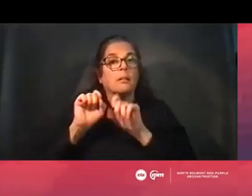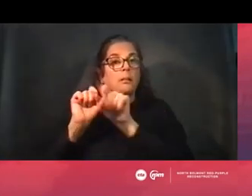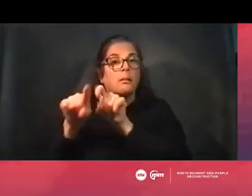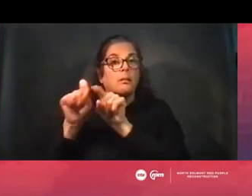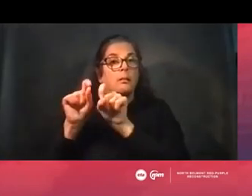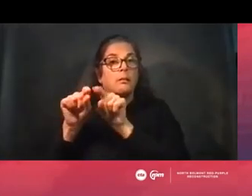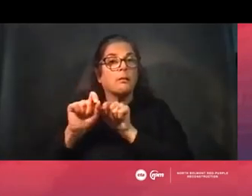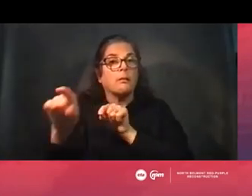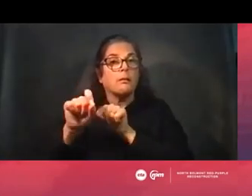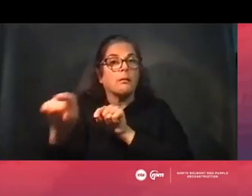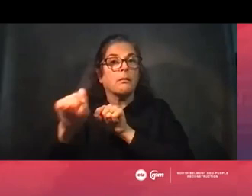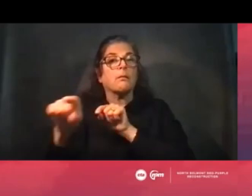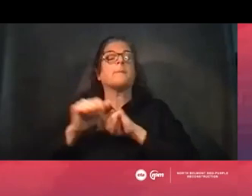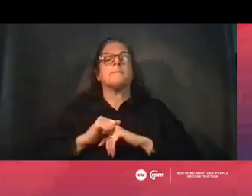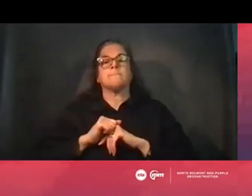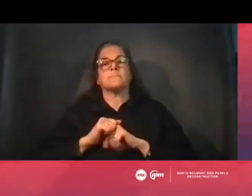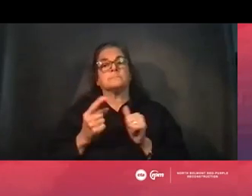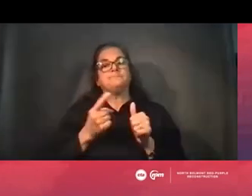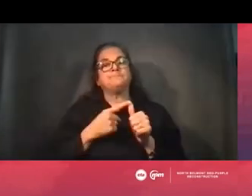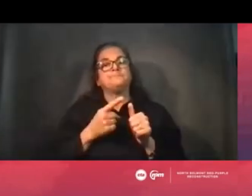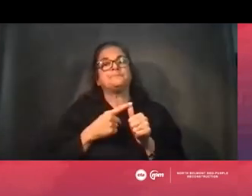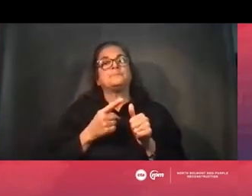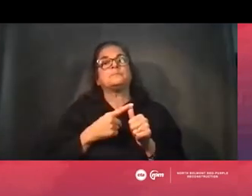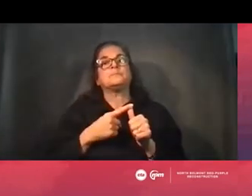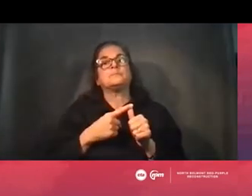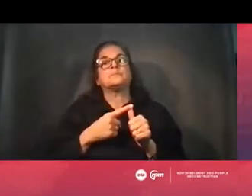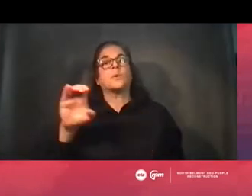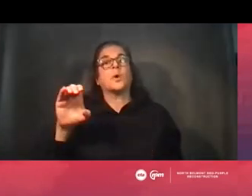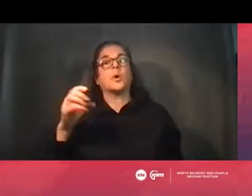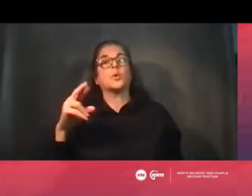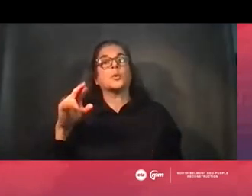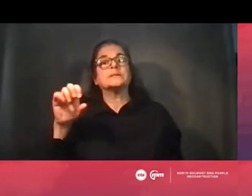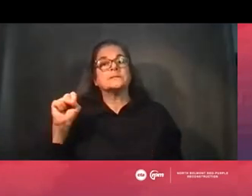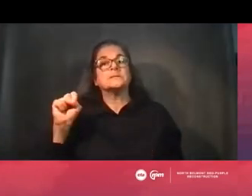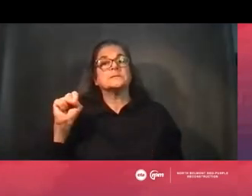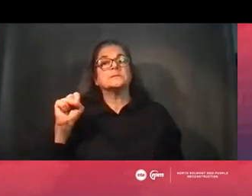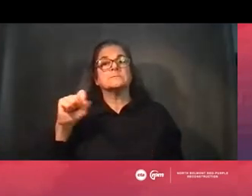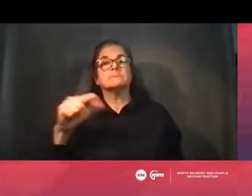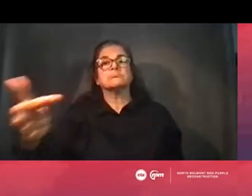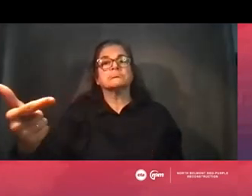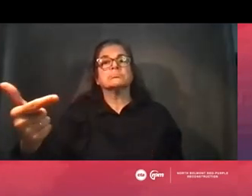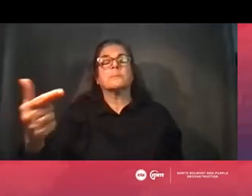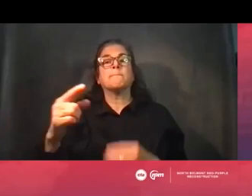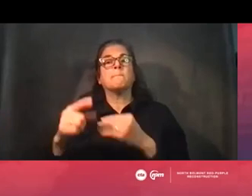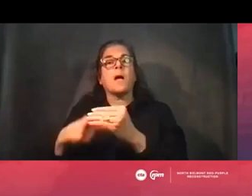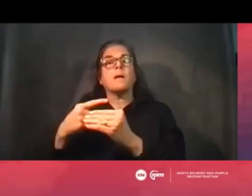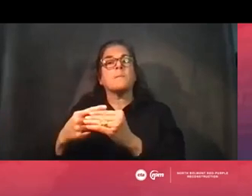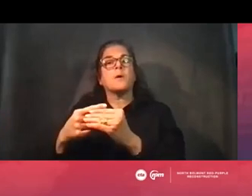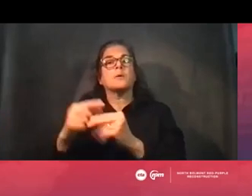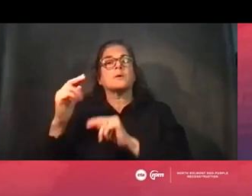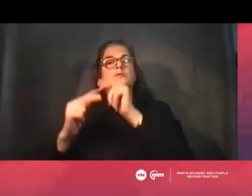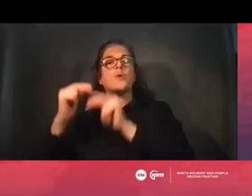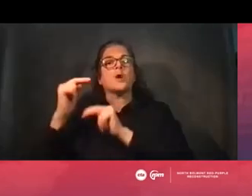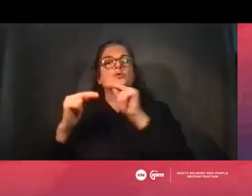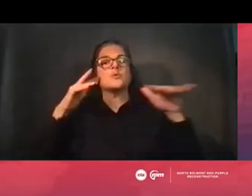So we're going to start with one for you, Chris. This is regarding construction noise. The